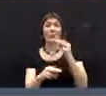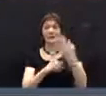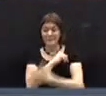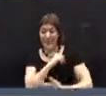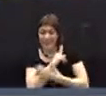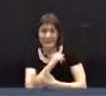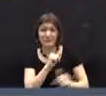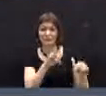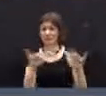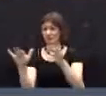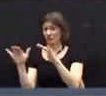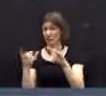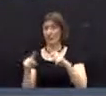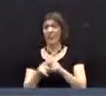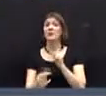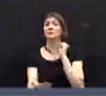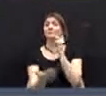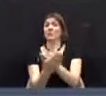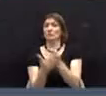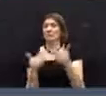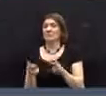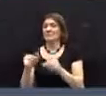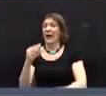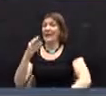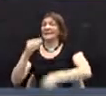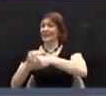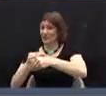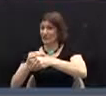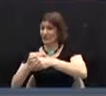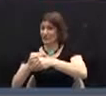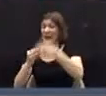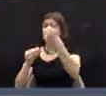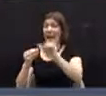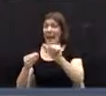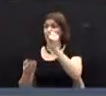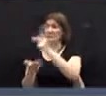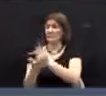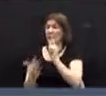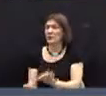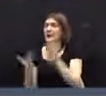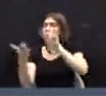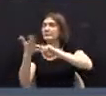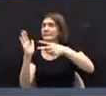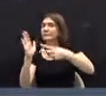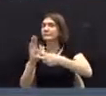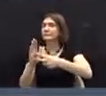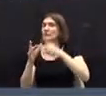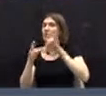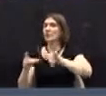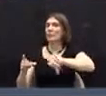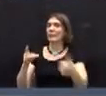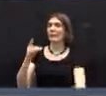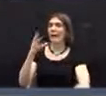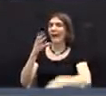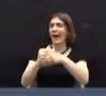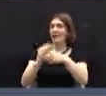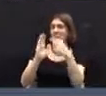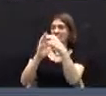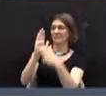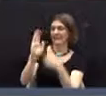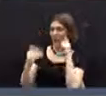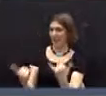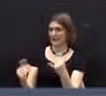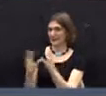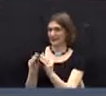And the Select Board be authorized to expend, in addition, any sum authorized for special purpose under any article contained in the warning for this